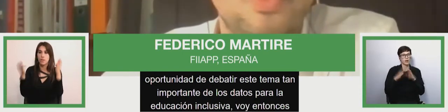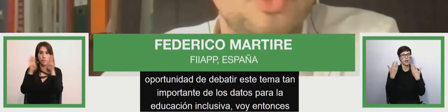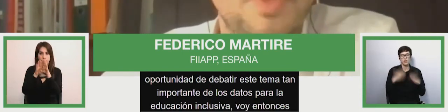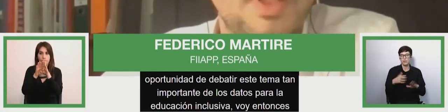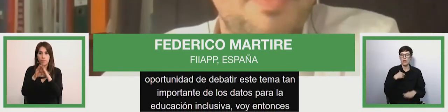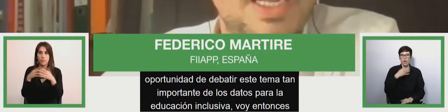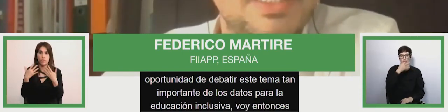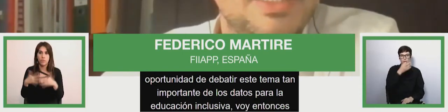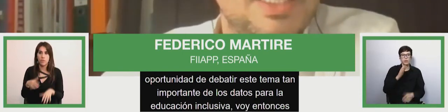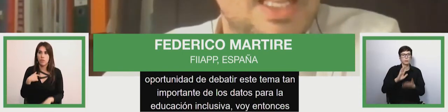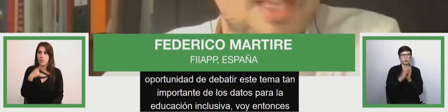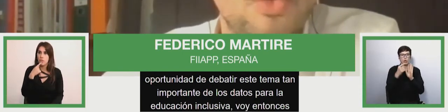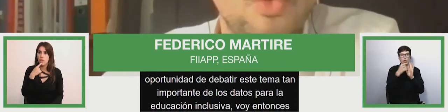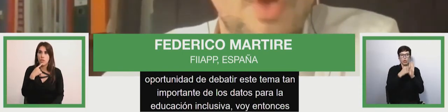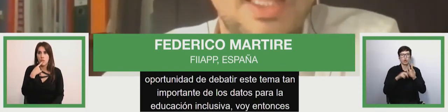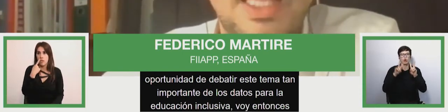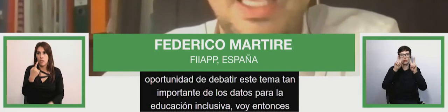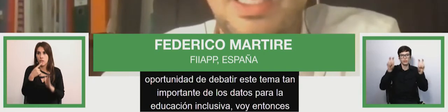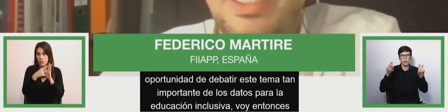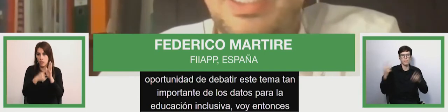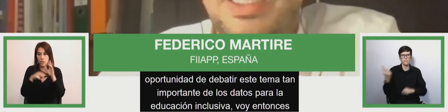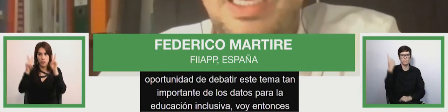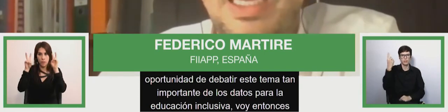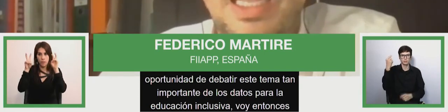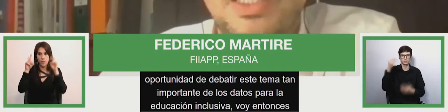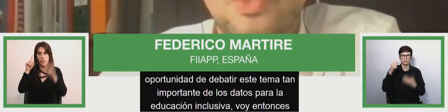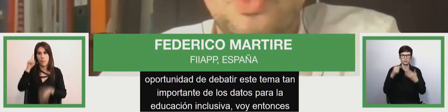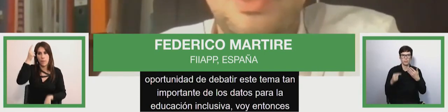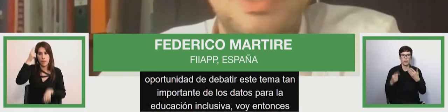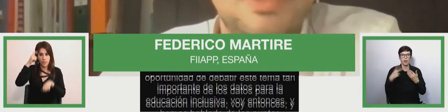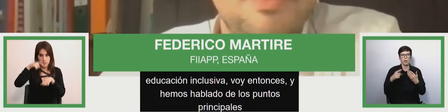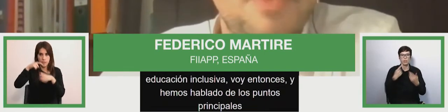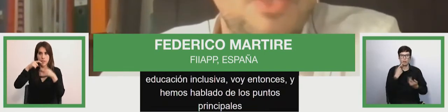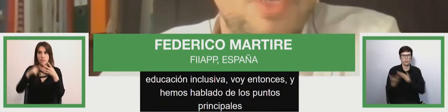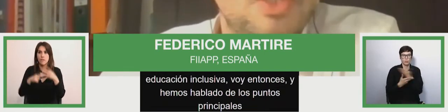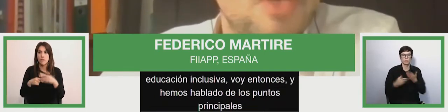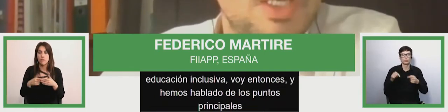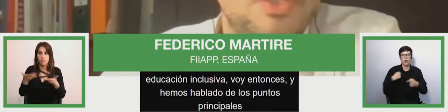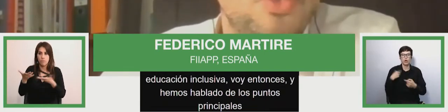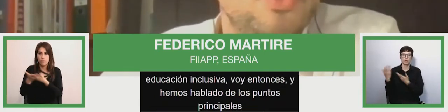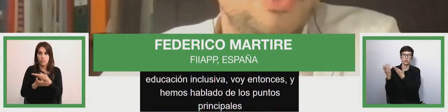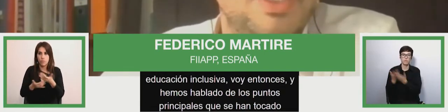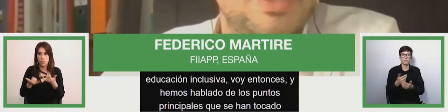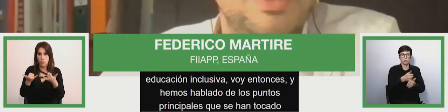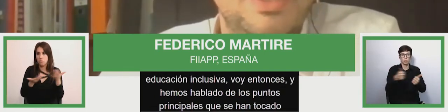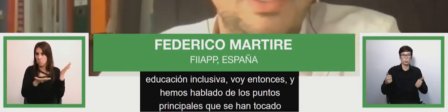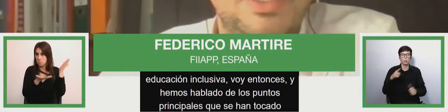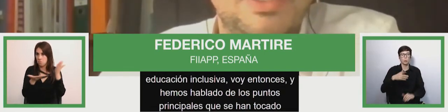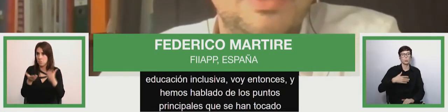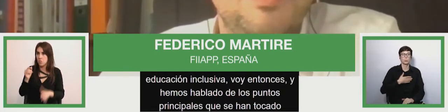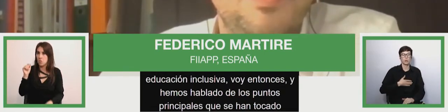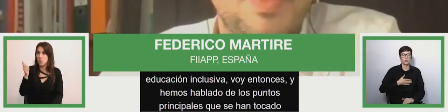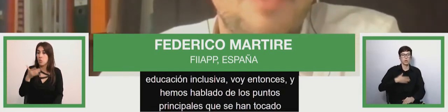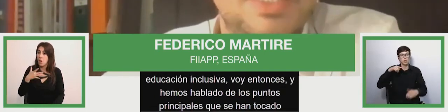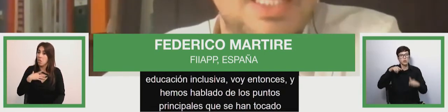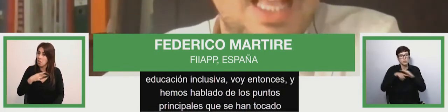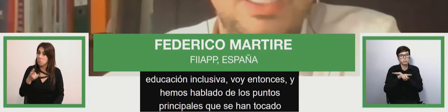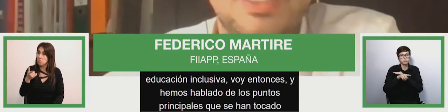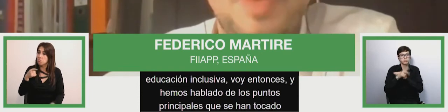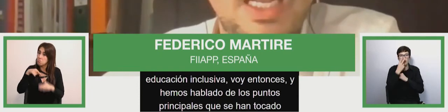will talk about the main points that have been we've been seen to through discussion and we invite you to um